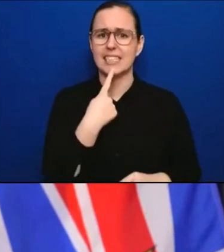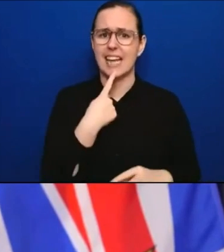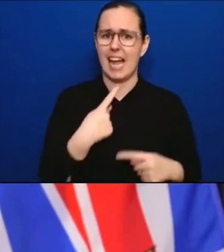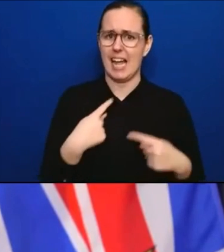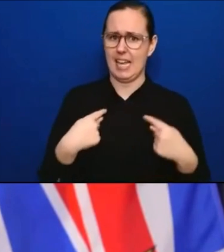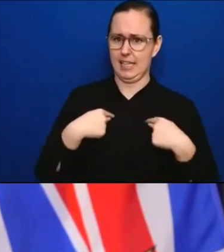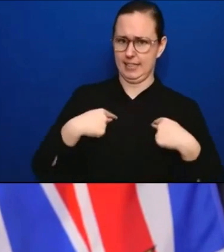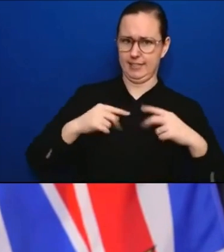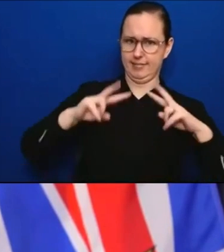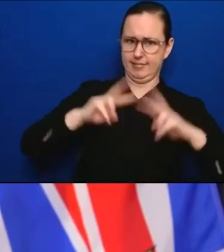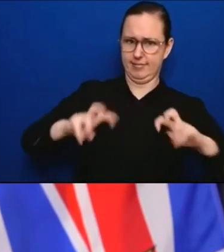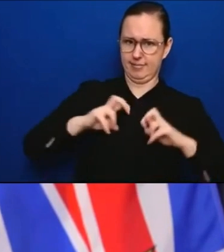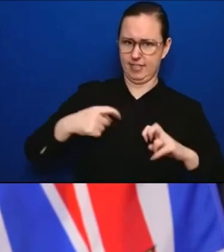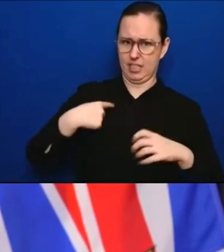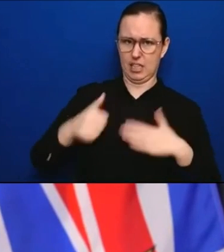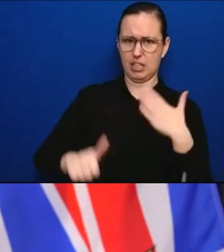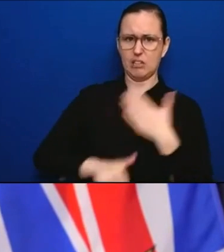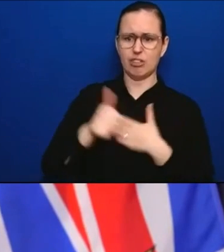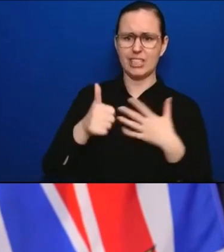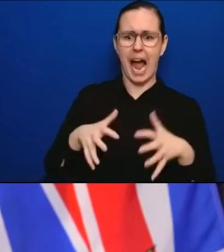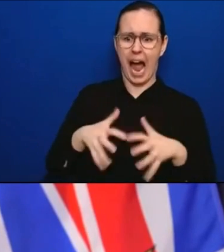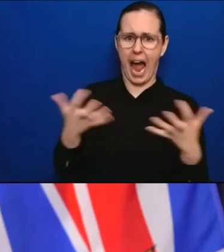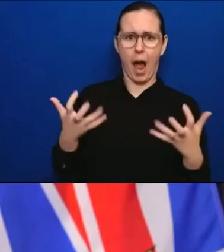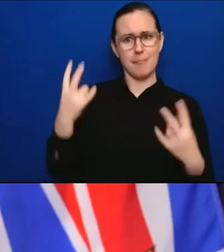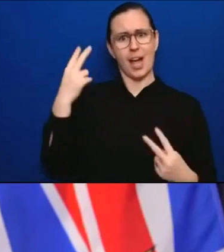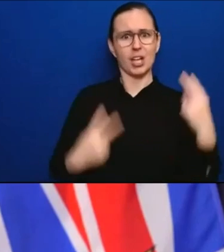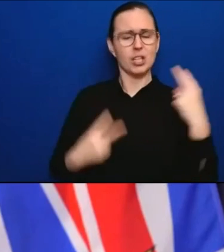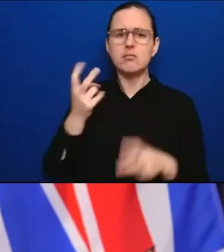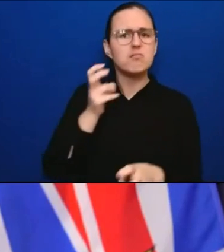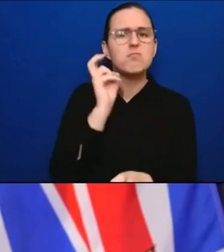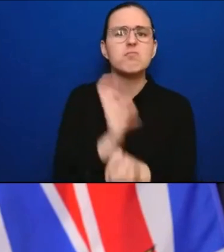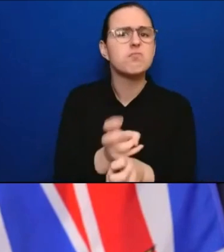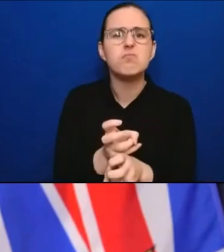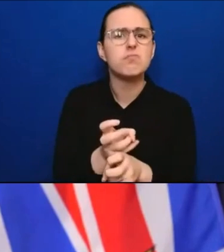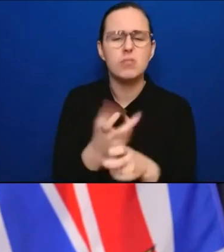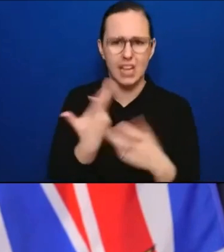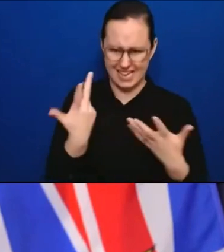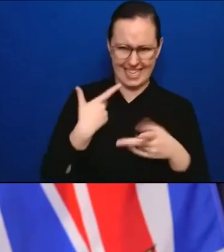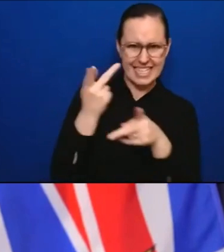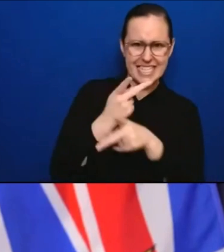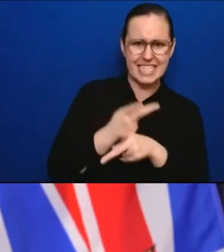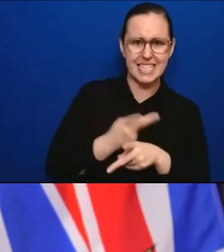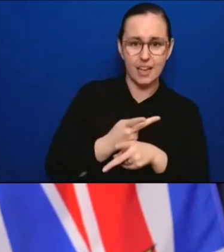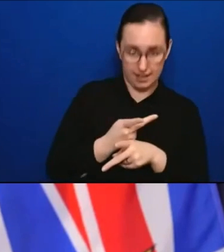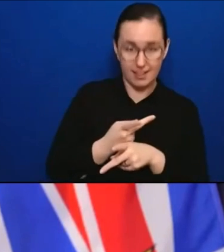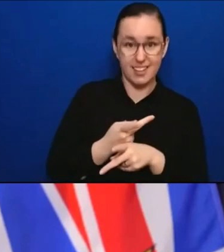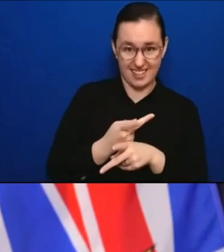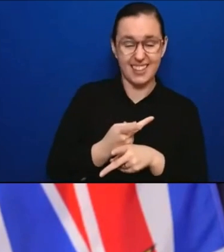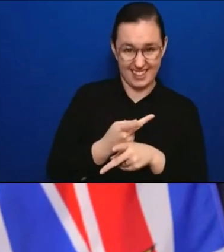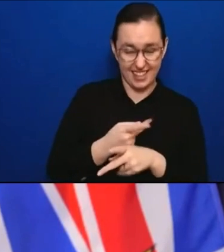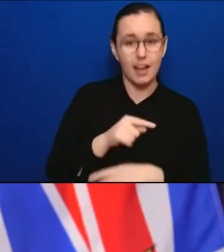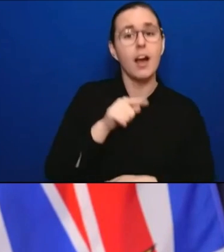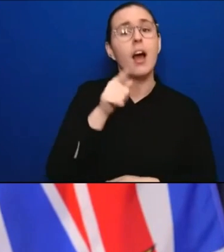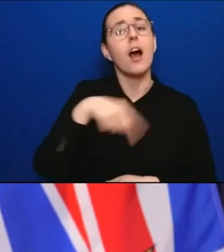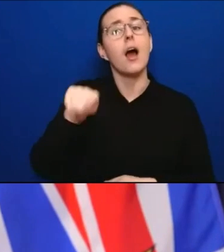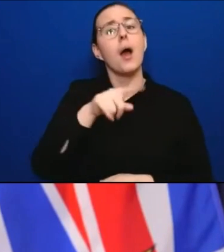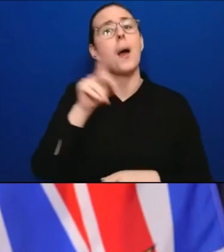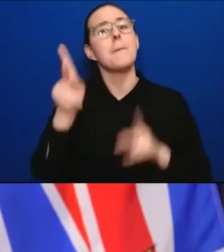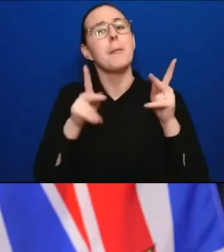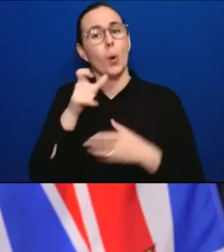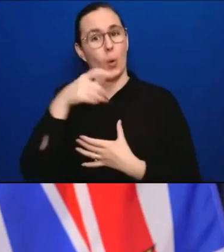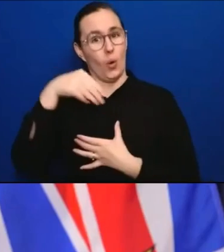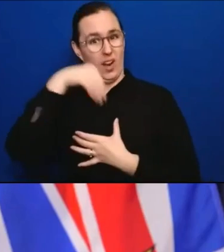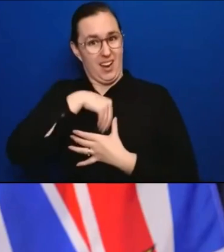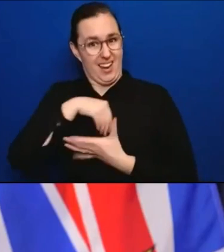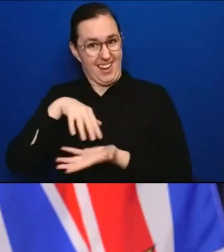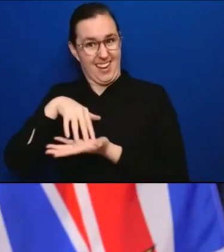decision, especially those that are immunocompromised who feel that even daily activities are moving at a